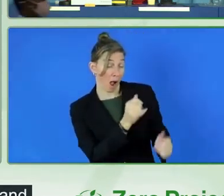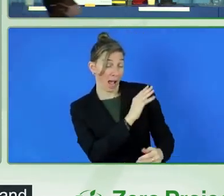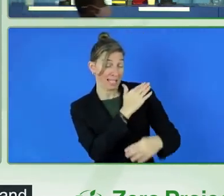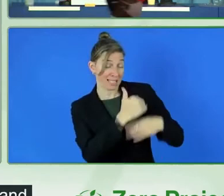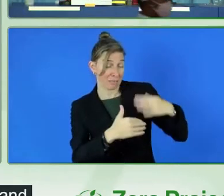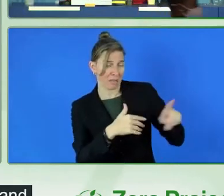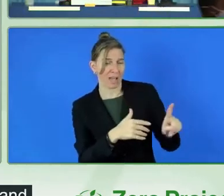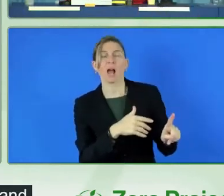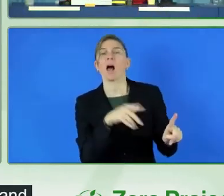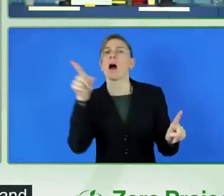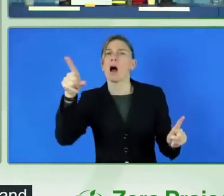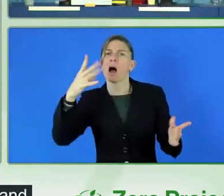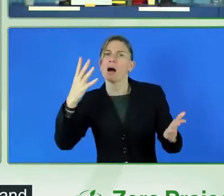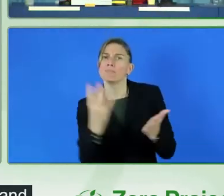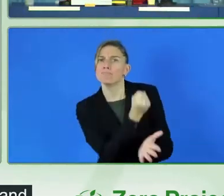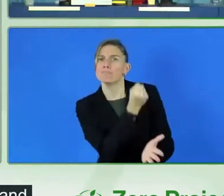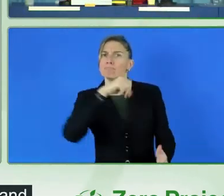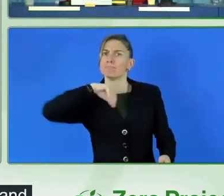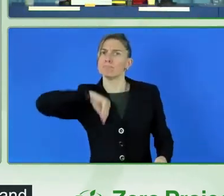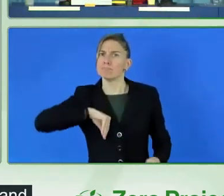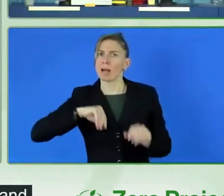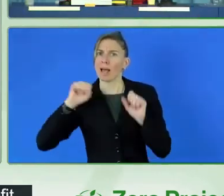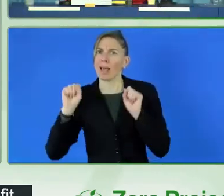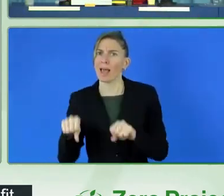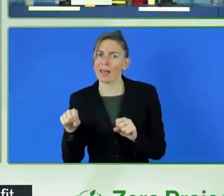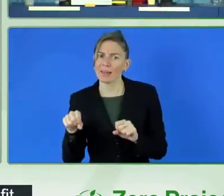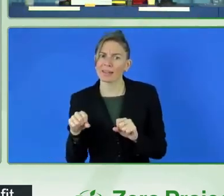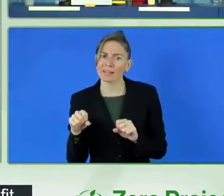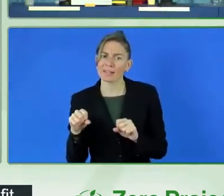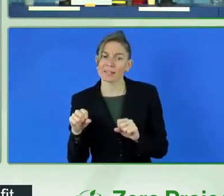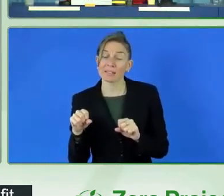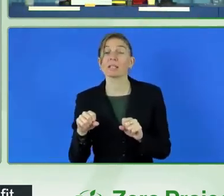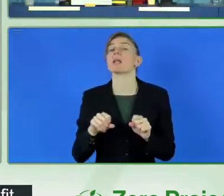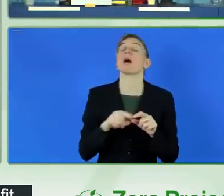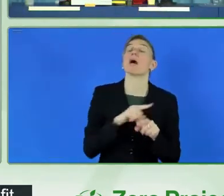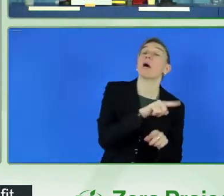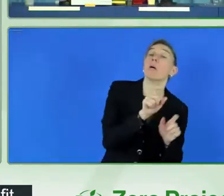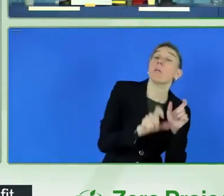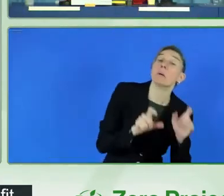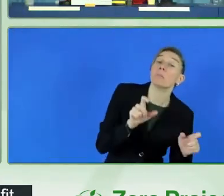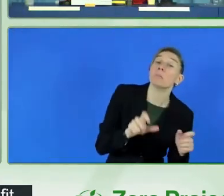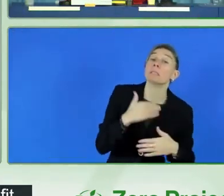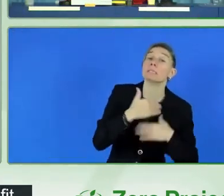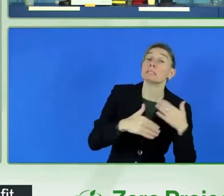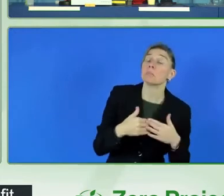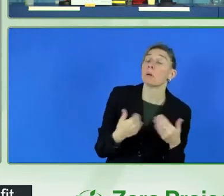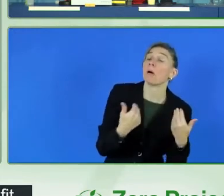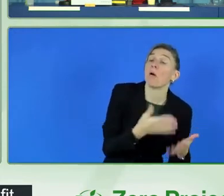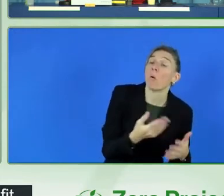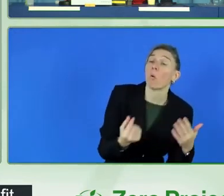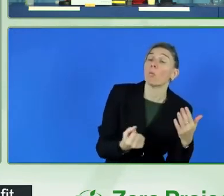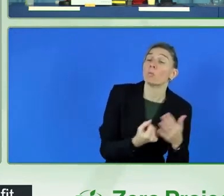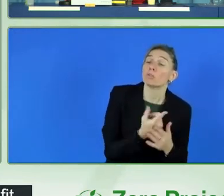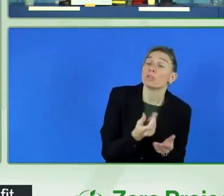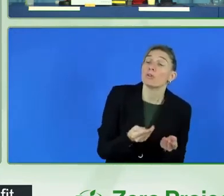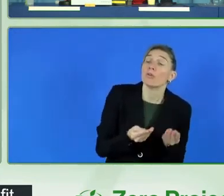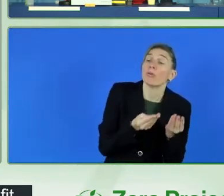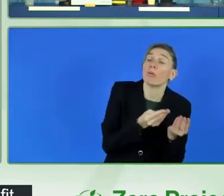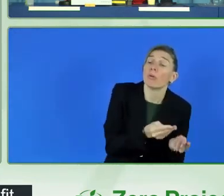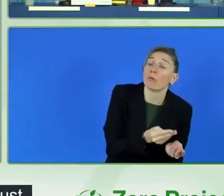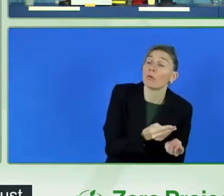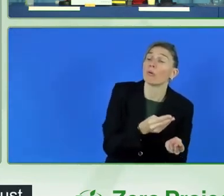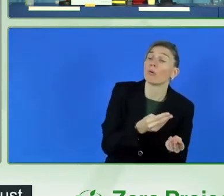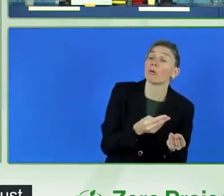Not just so that the people with disabilities can have the opportunity, but also so that everyone without